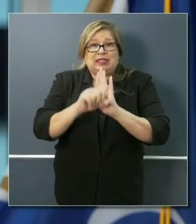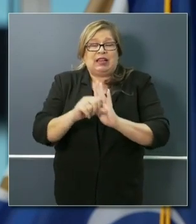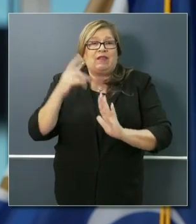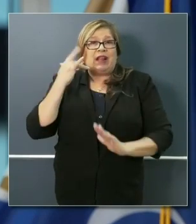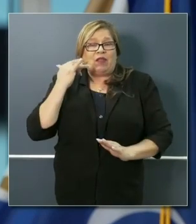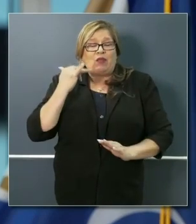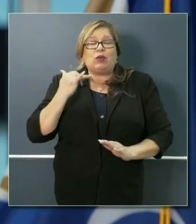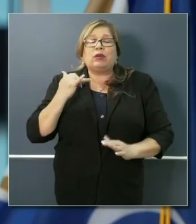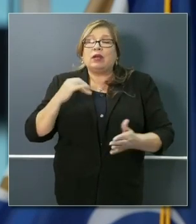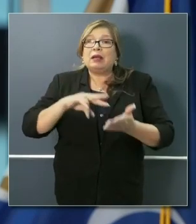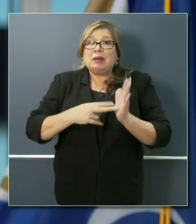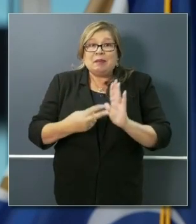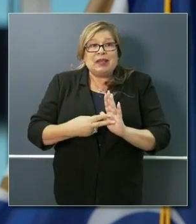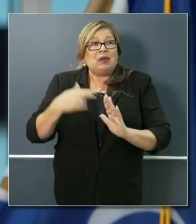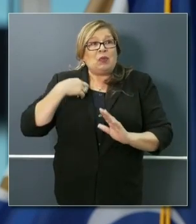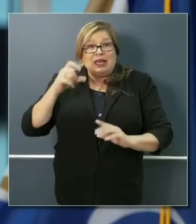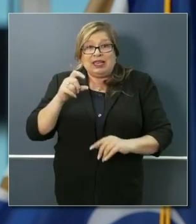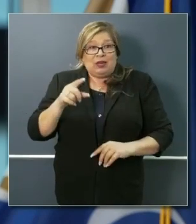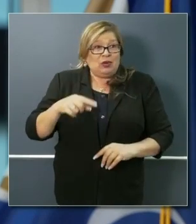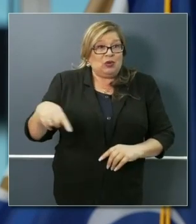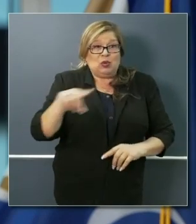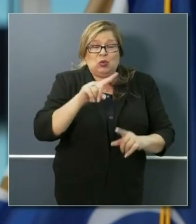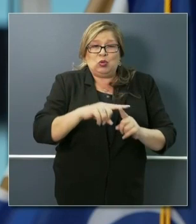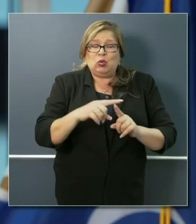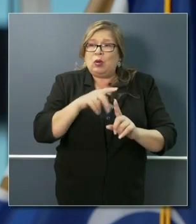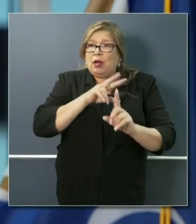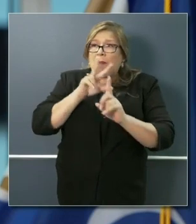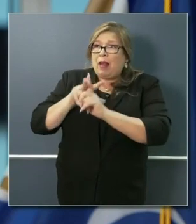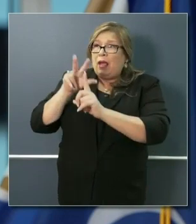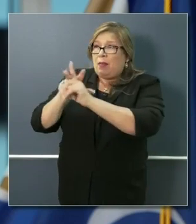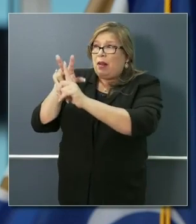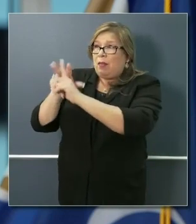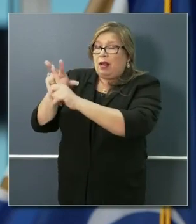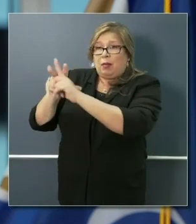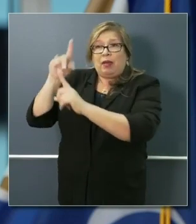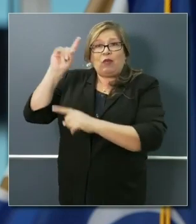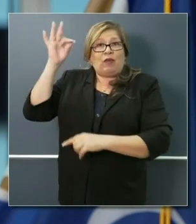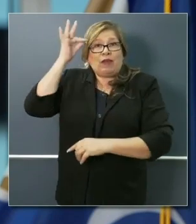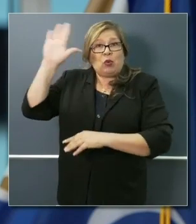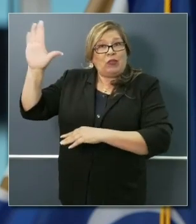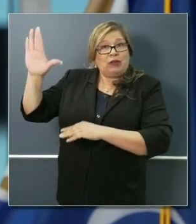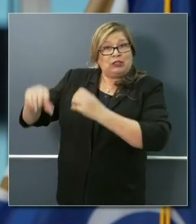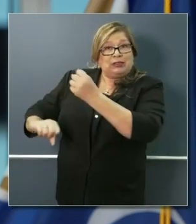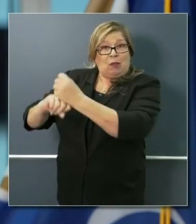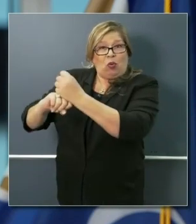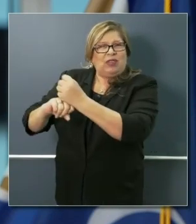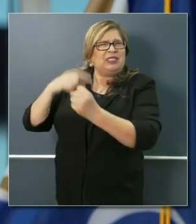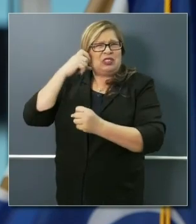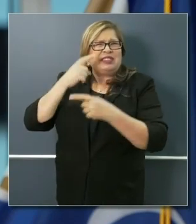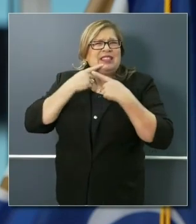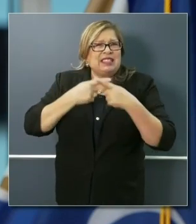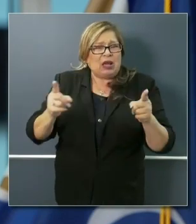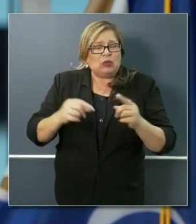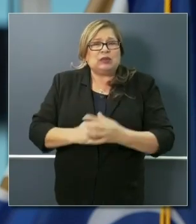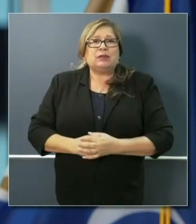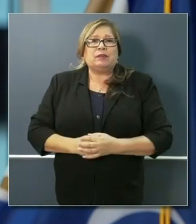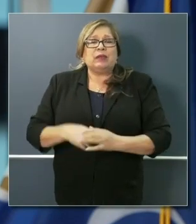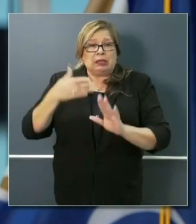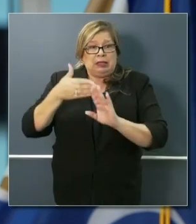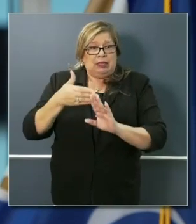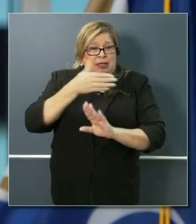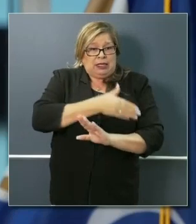means we need to get people to apply for these federal supports that were recently announced, both in the previous stimulus